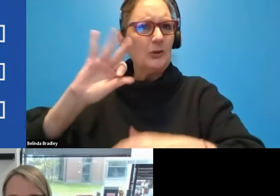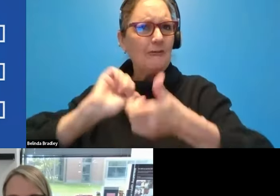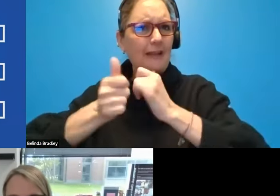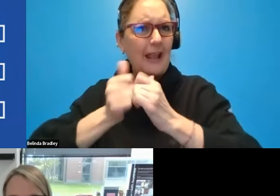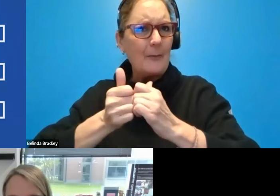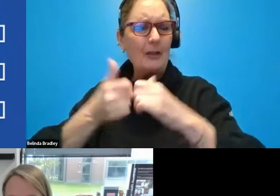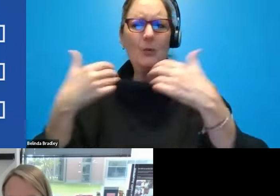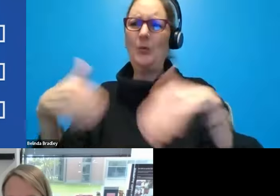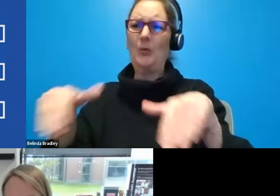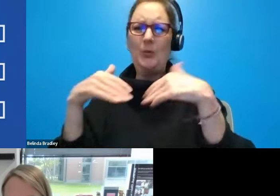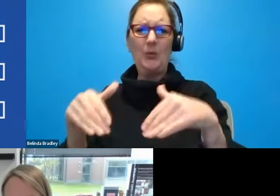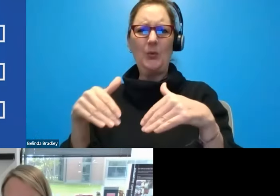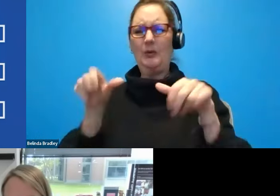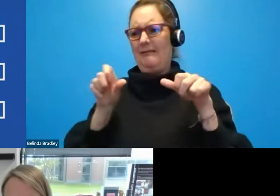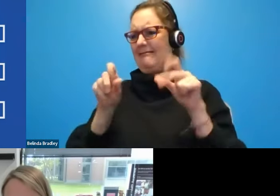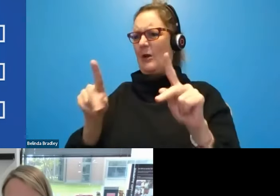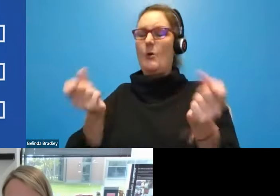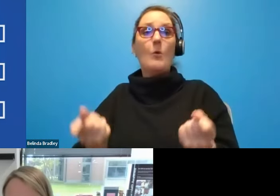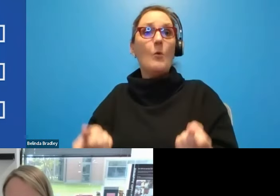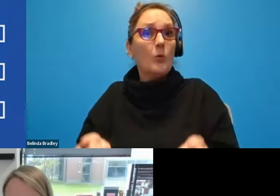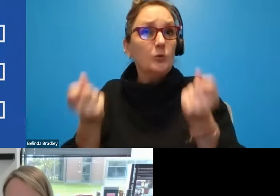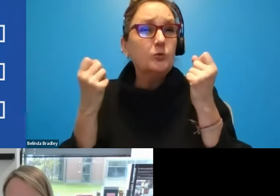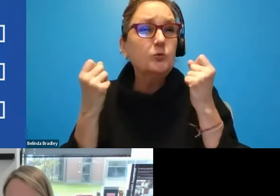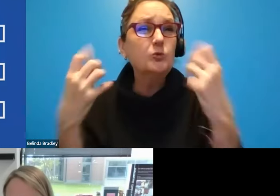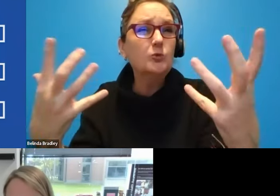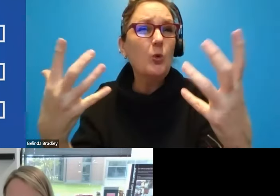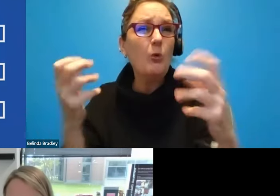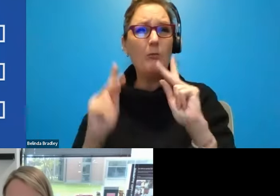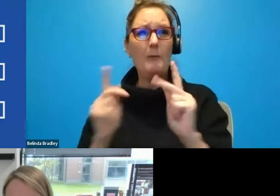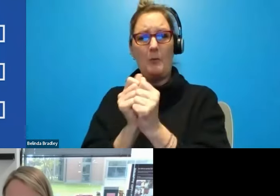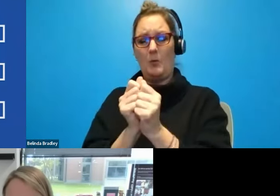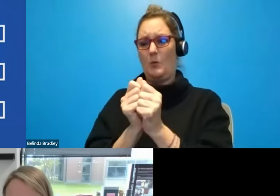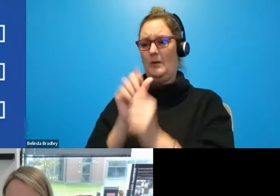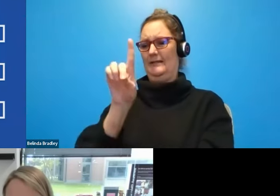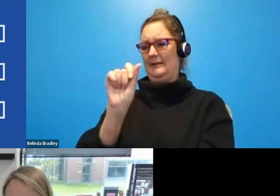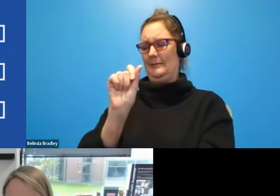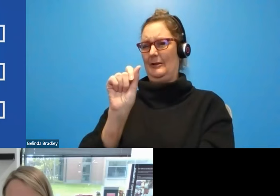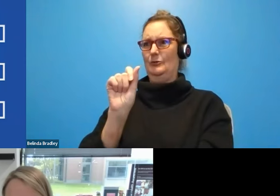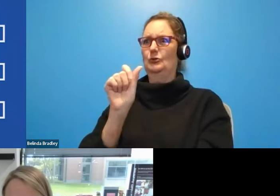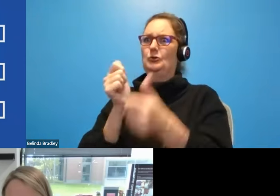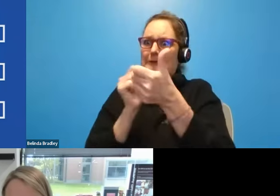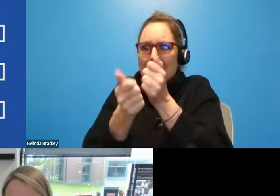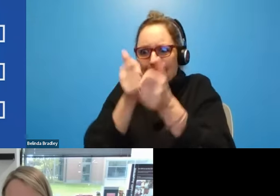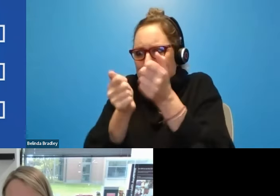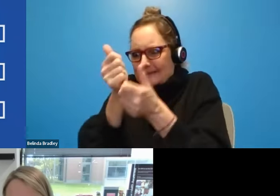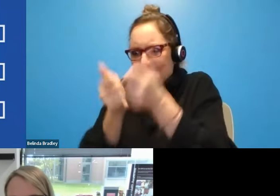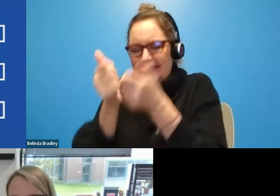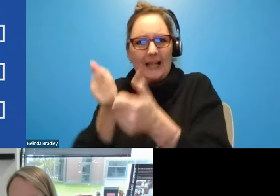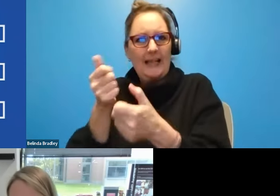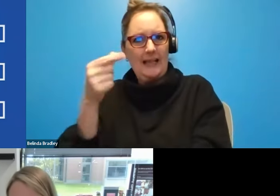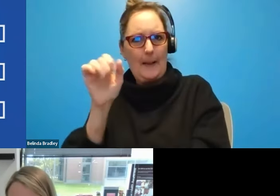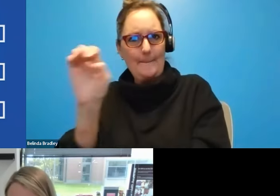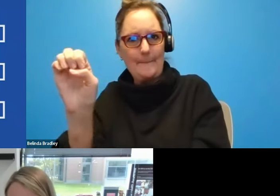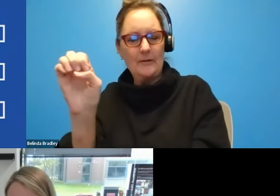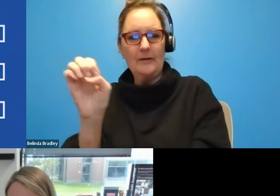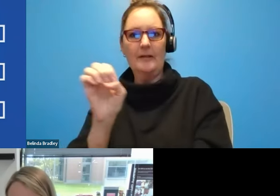It, it, it allowed so many people with disabilities to game. There was an unbelievable Superbowl commercial, which Microsoft